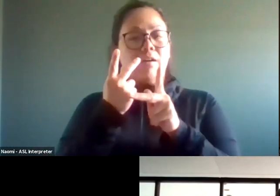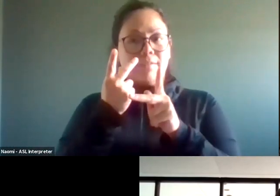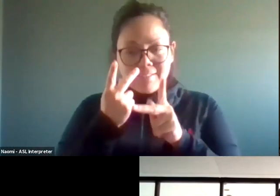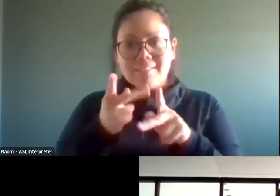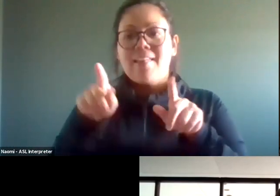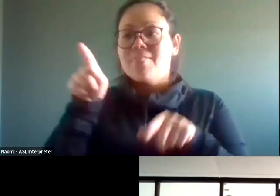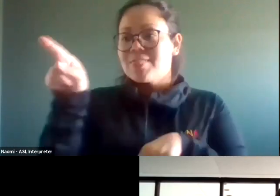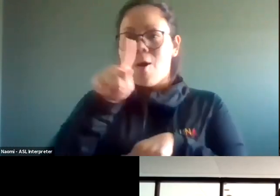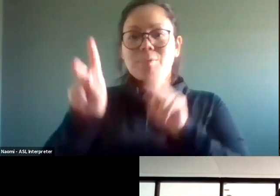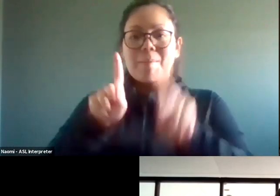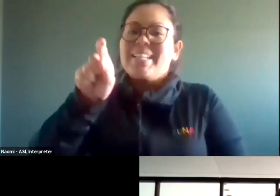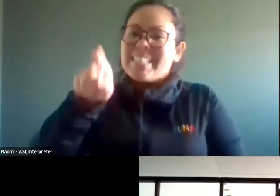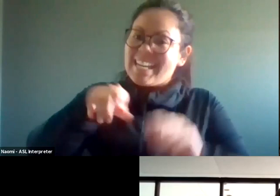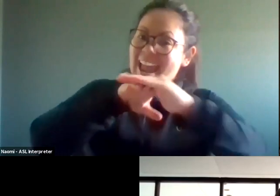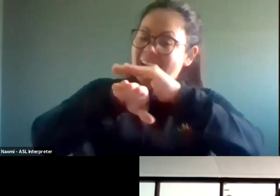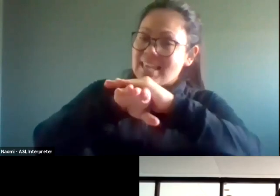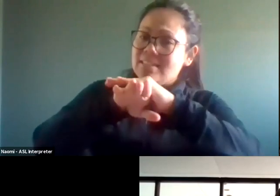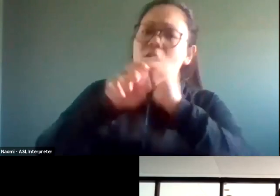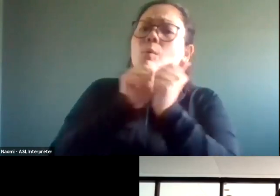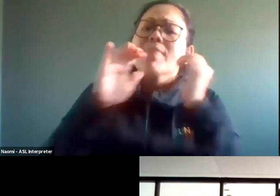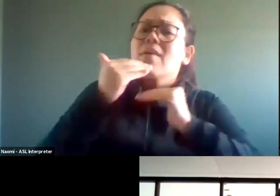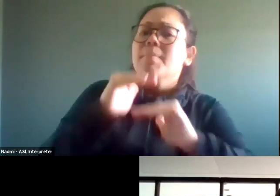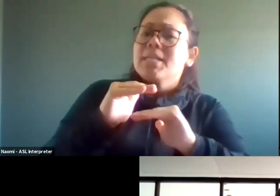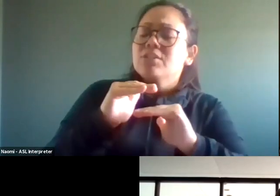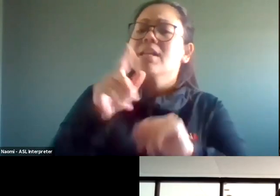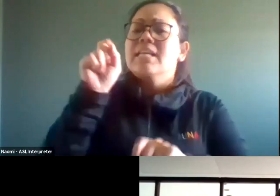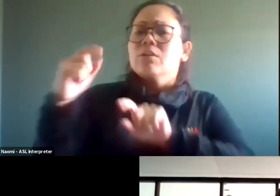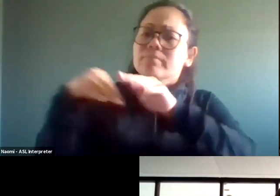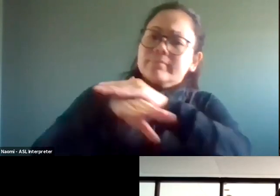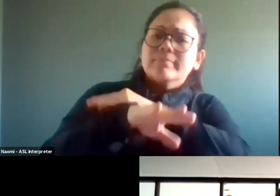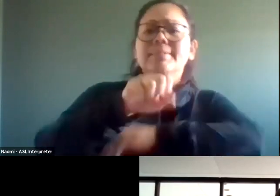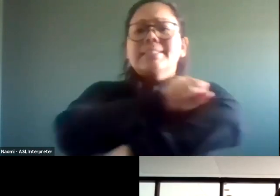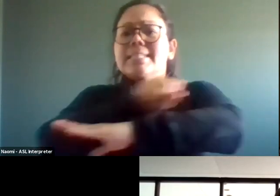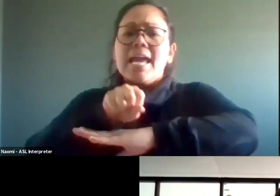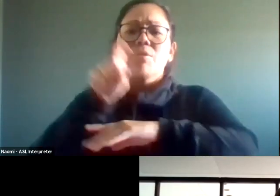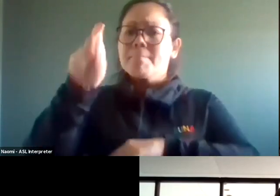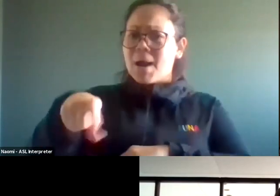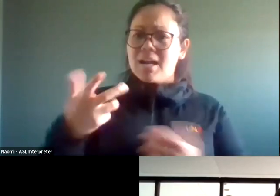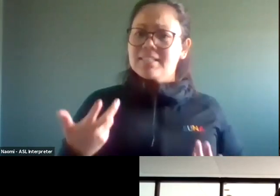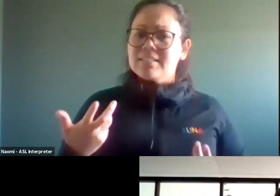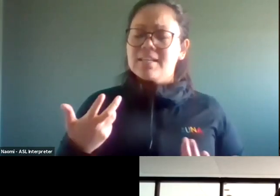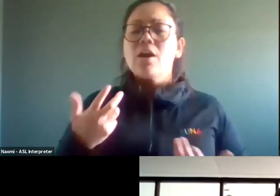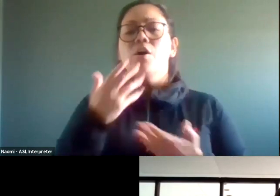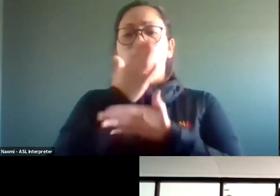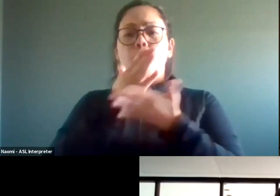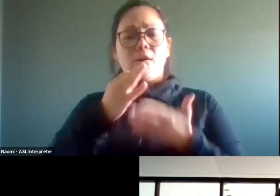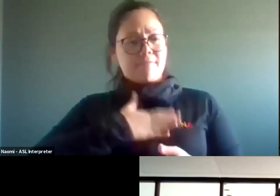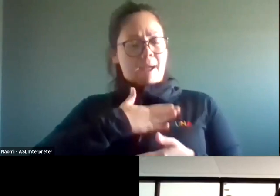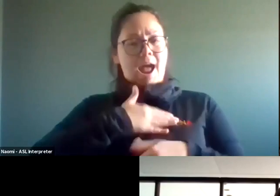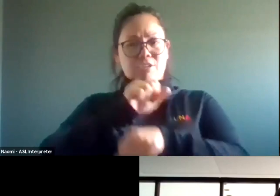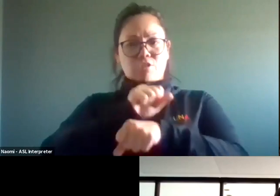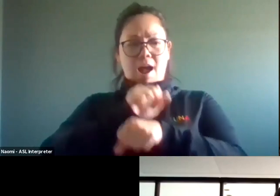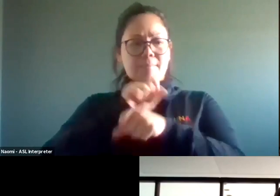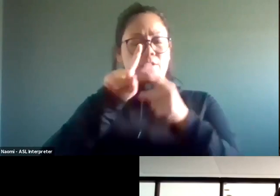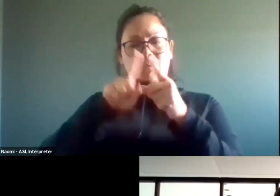needed access, unrestricted access to the stage whenever they wanted to. Um, so part of my job was to advance